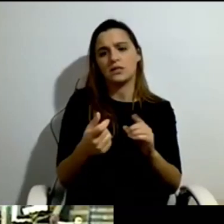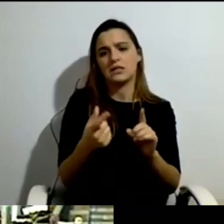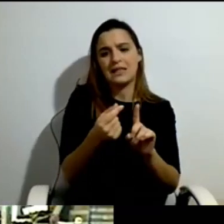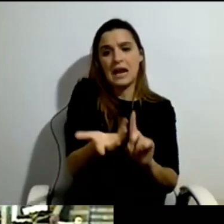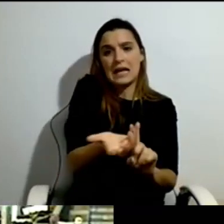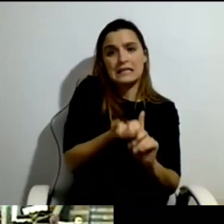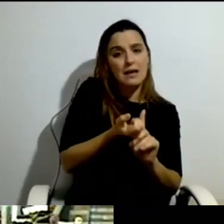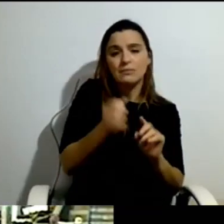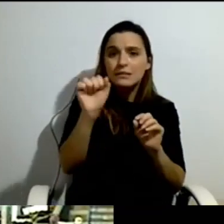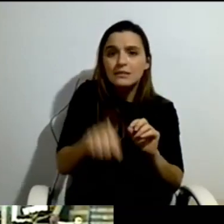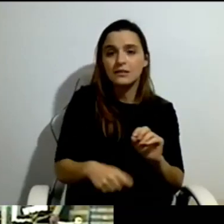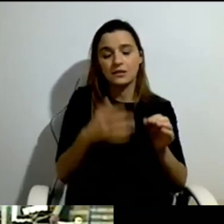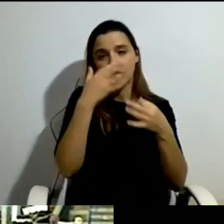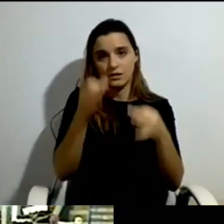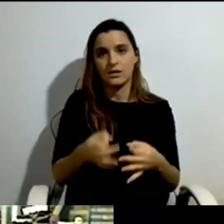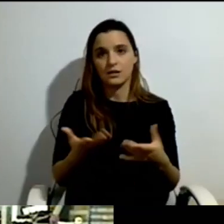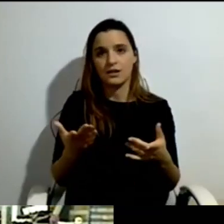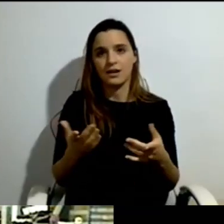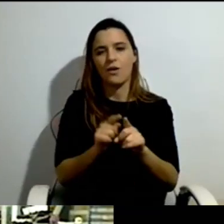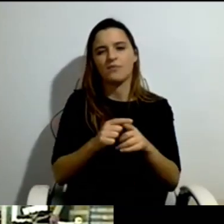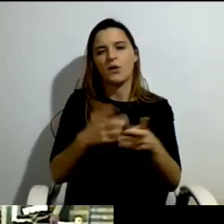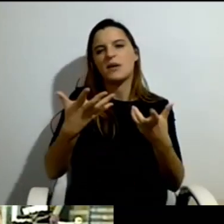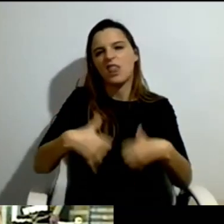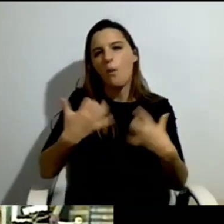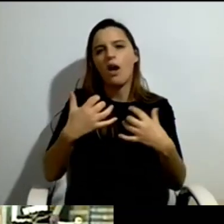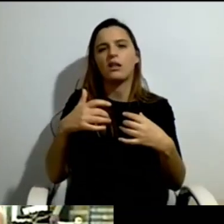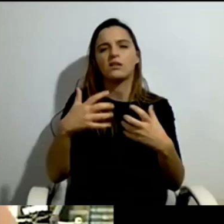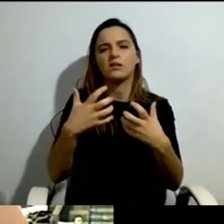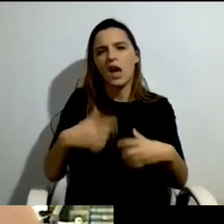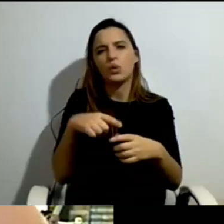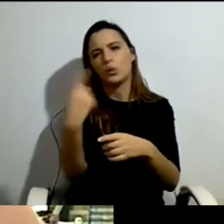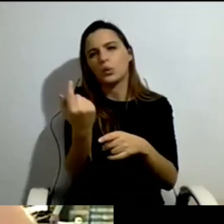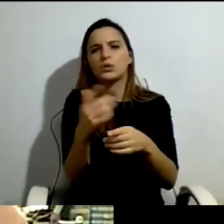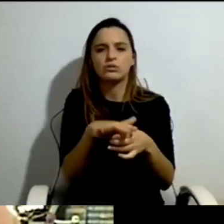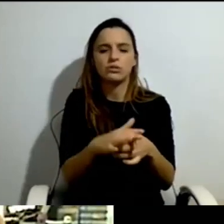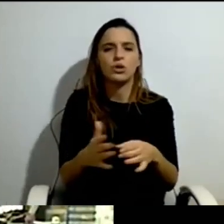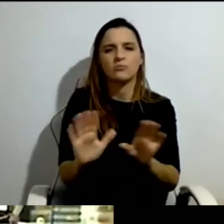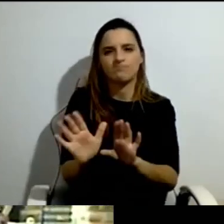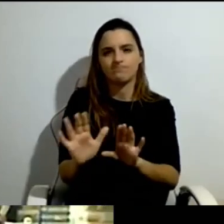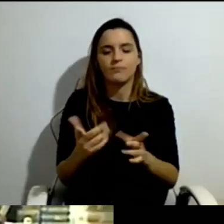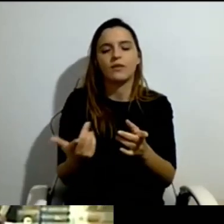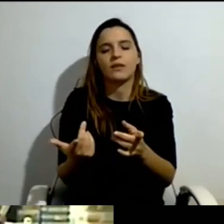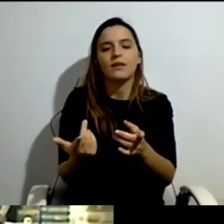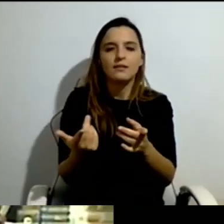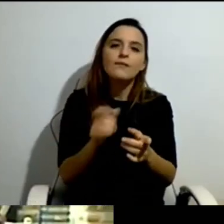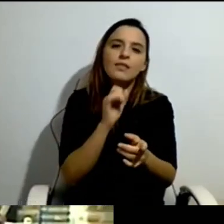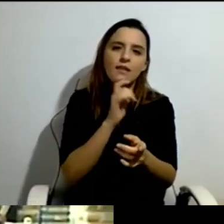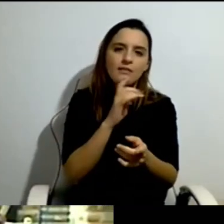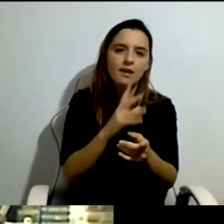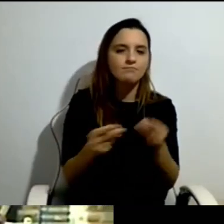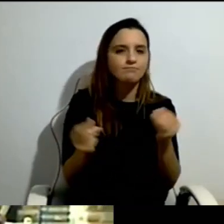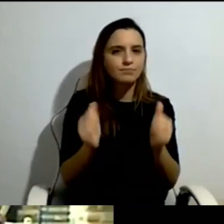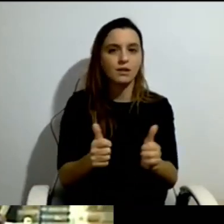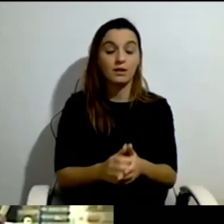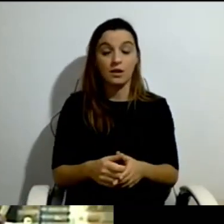we got openings with all the parties. Suddenly, all the parties wanted an interview with our people, wanted to talk to us